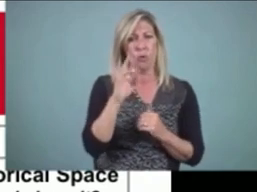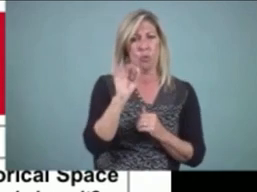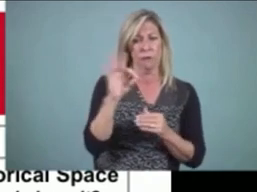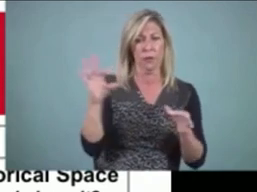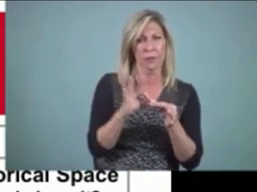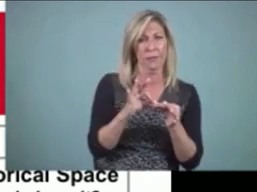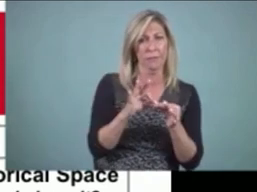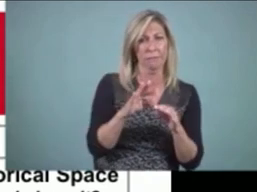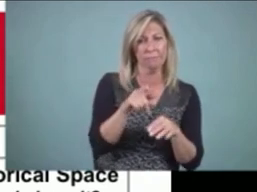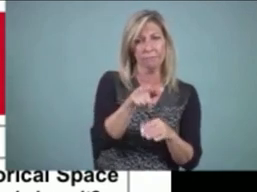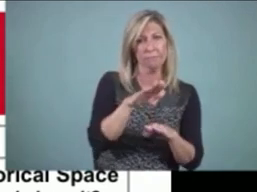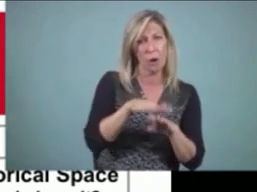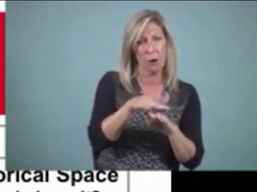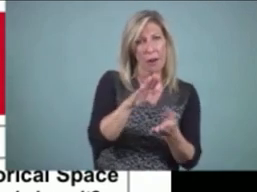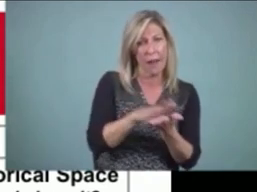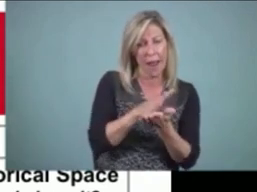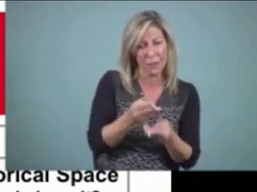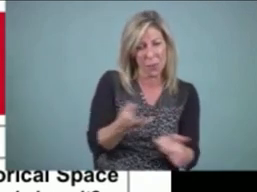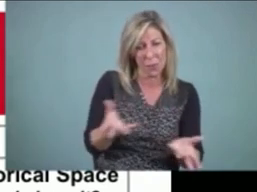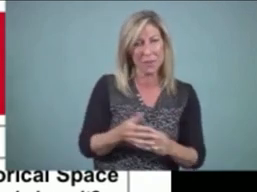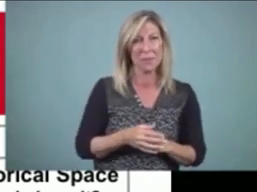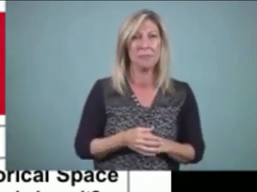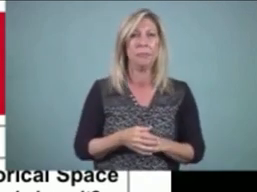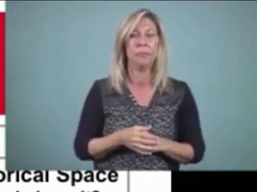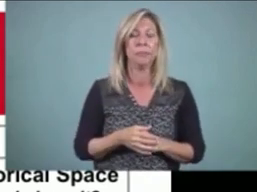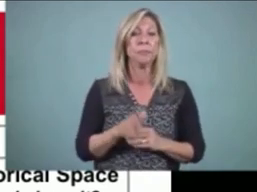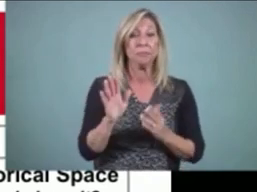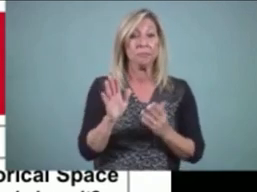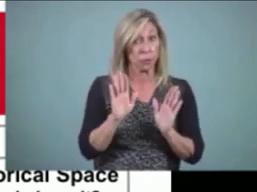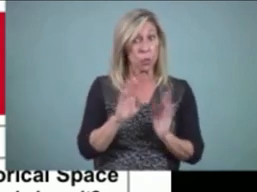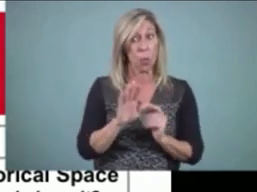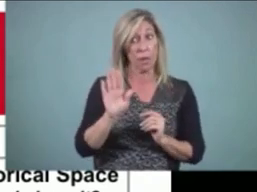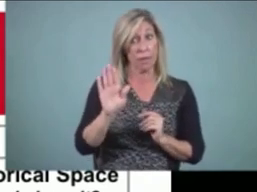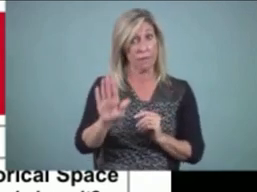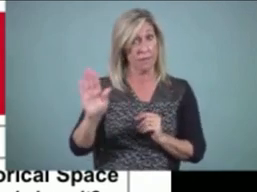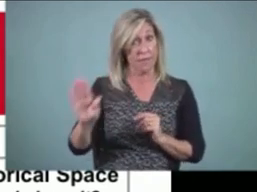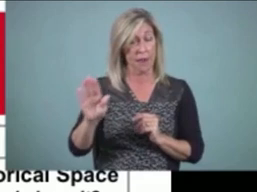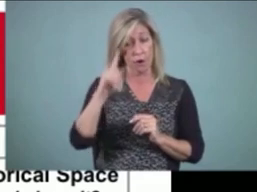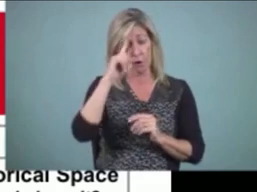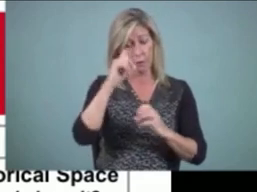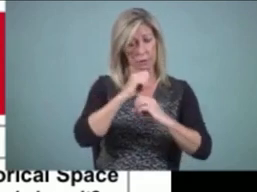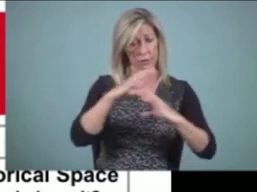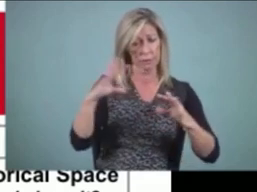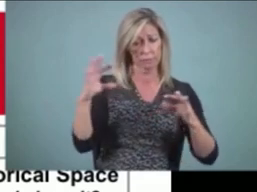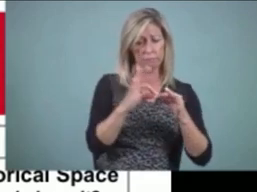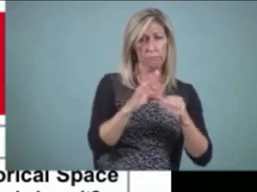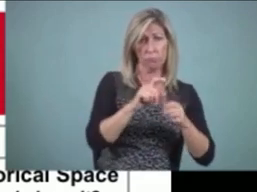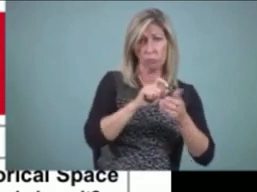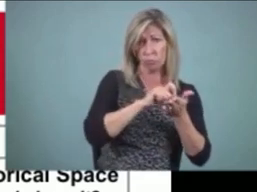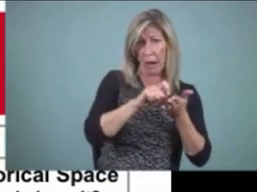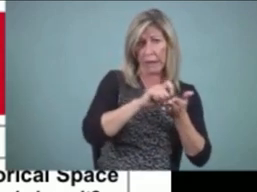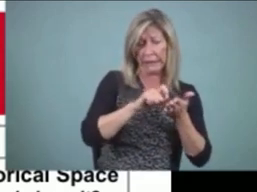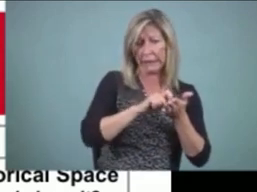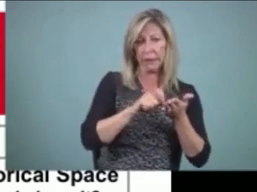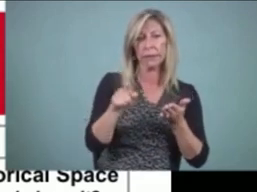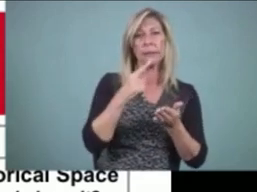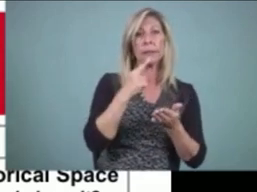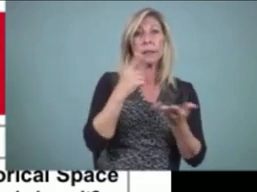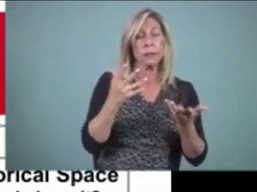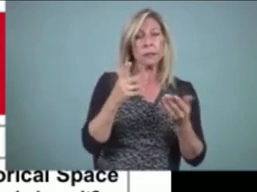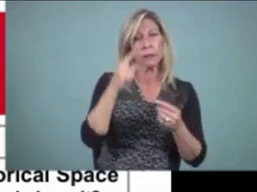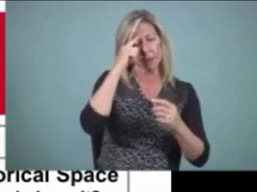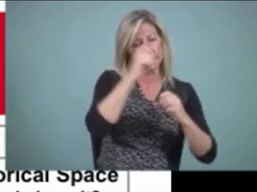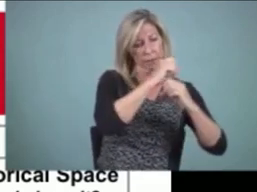How Berreiter and Scardamalia framed the task of writing was to think about two spaces, the content